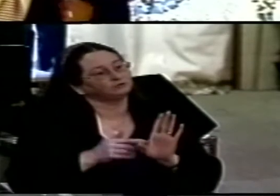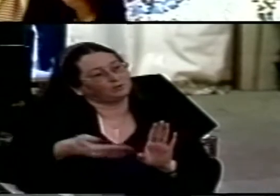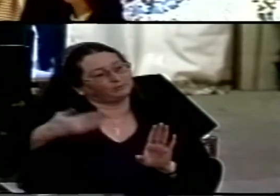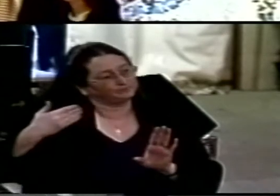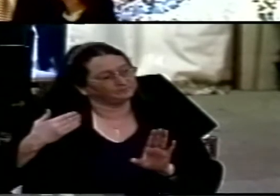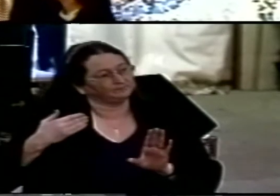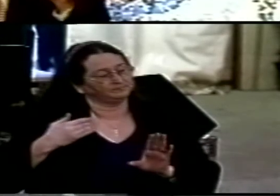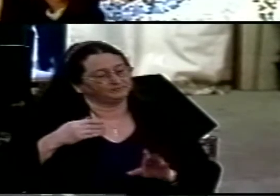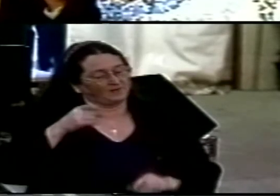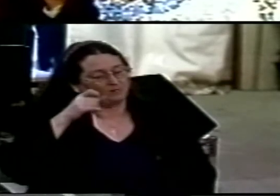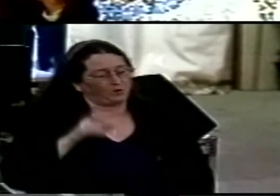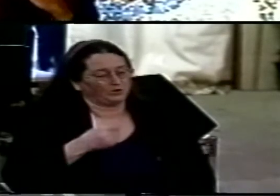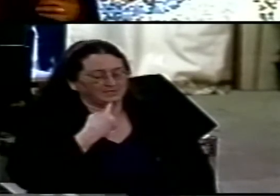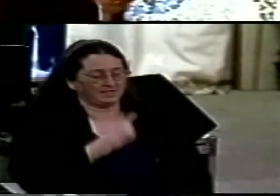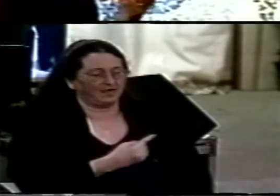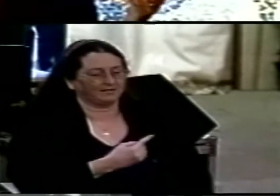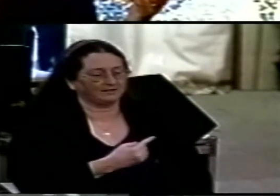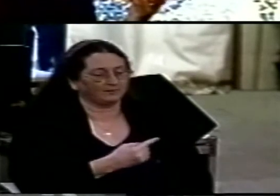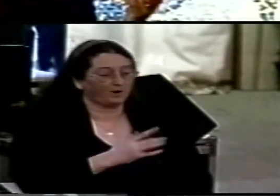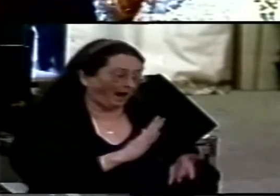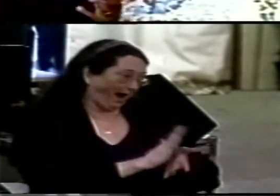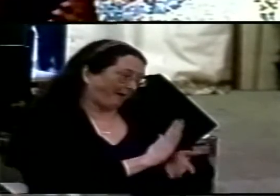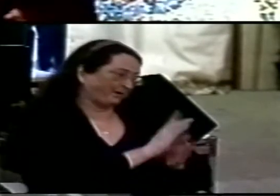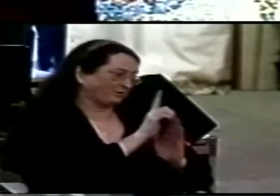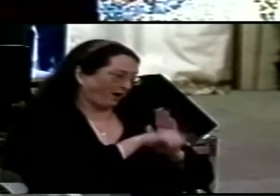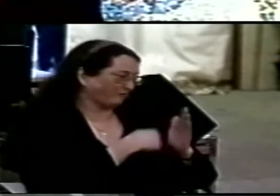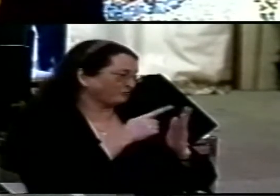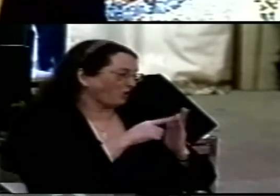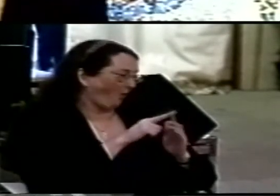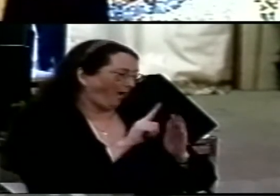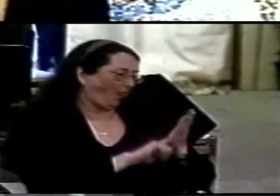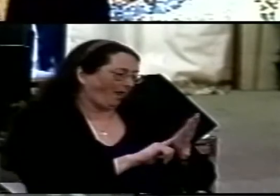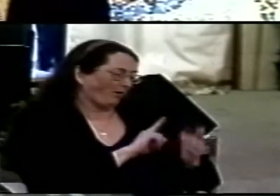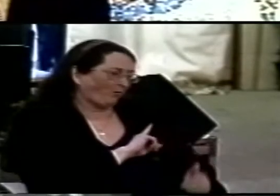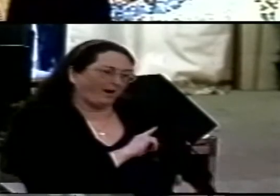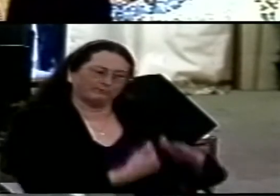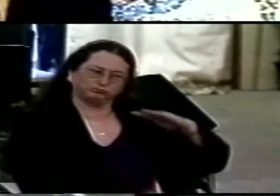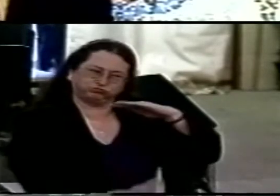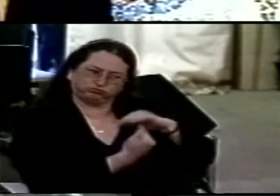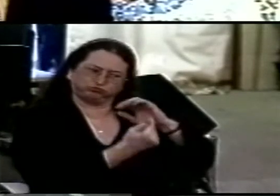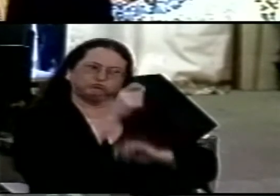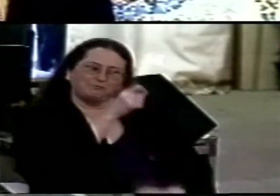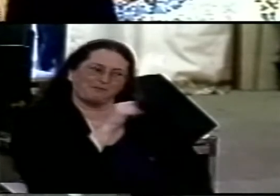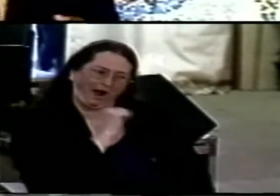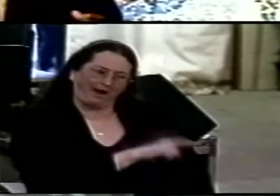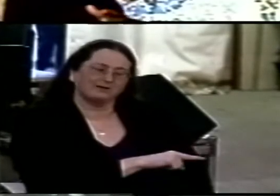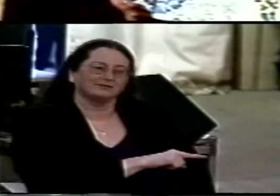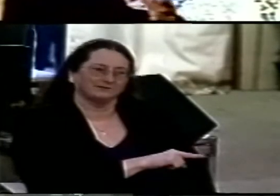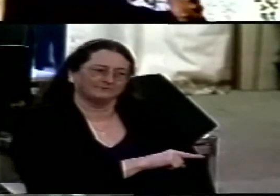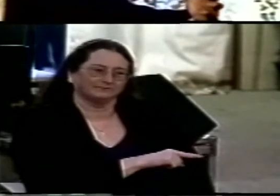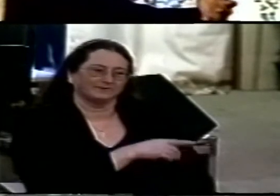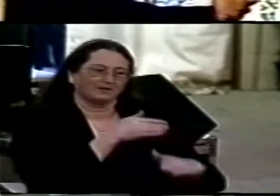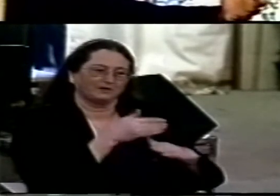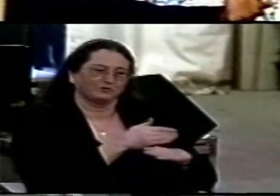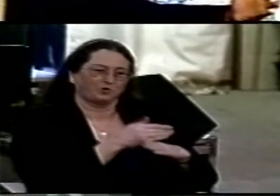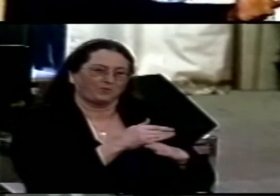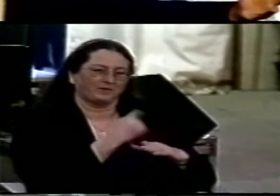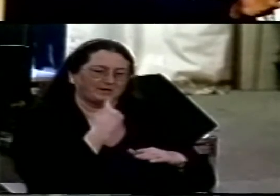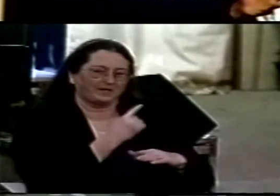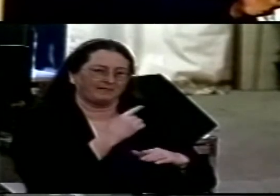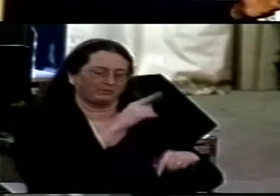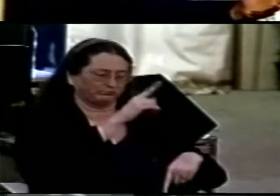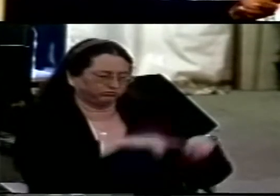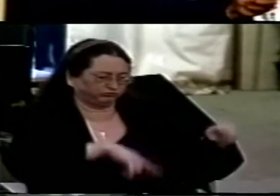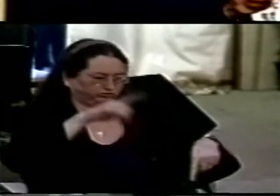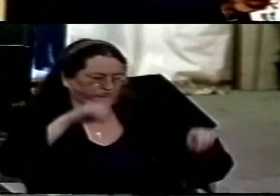by someone who said we're very happy to have Joel Ed with us tonight he's a very important man Joel's job is to keep this diverse group of